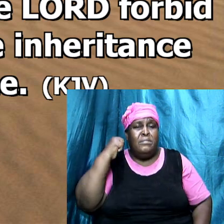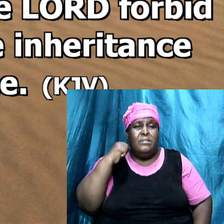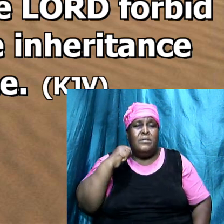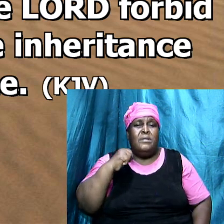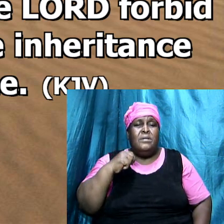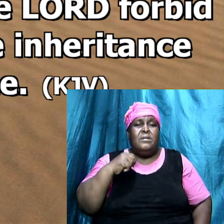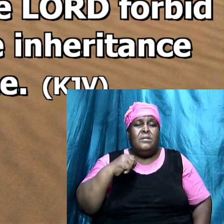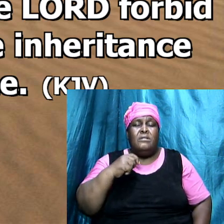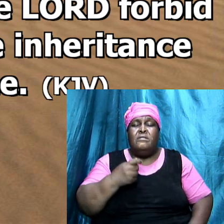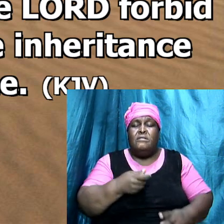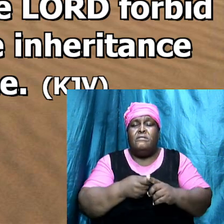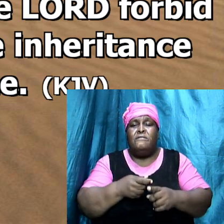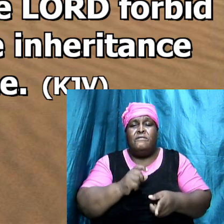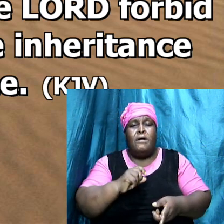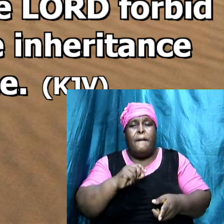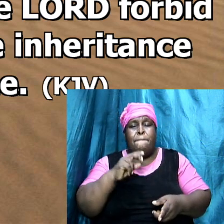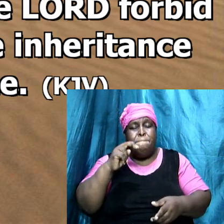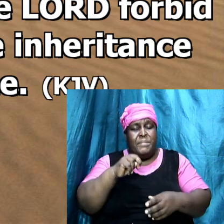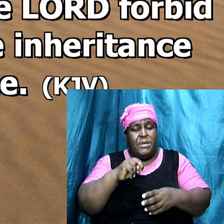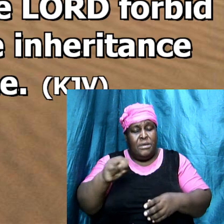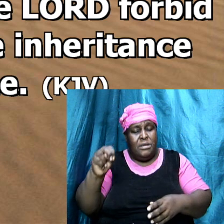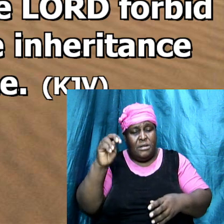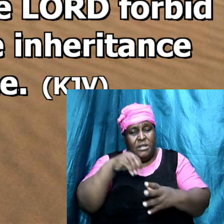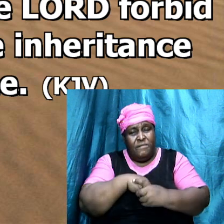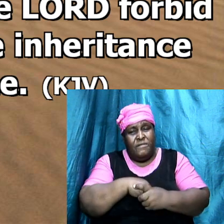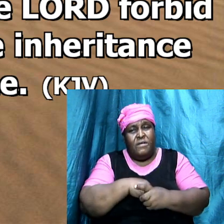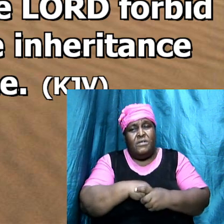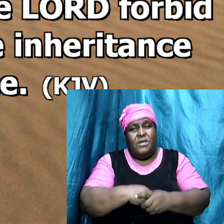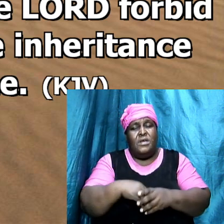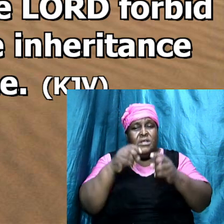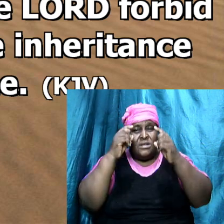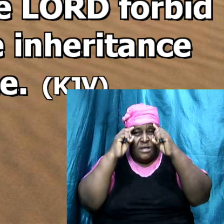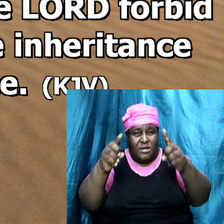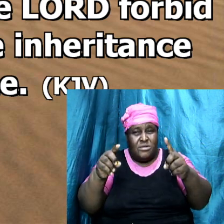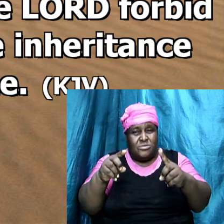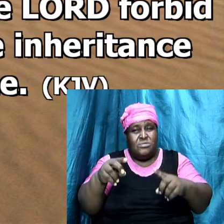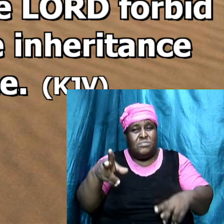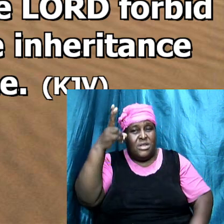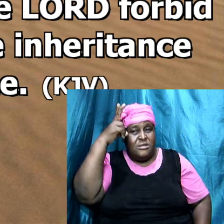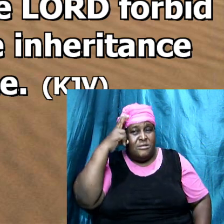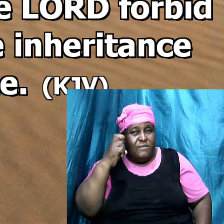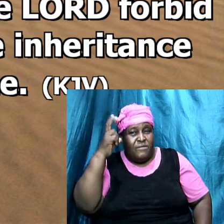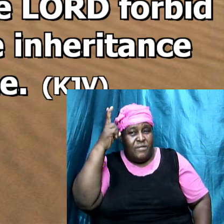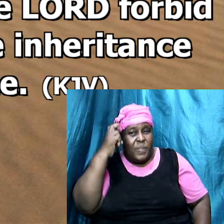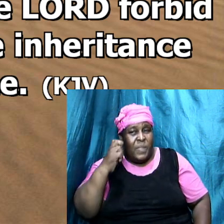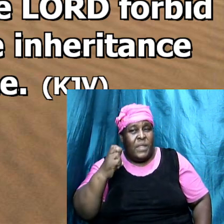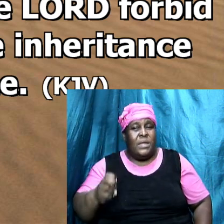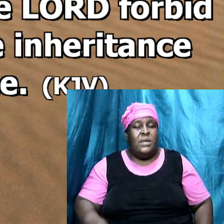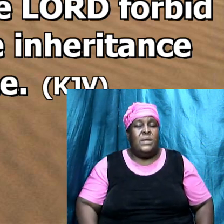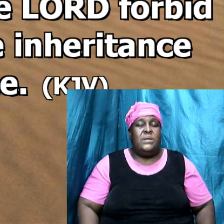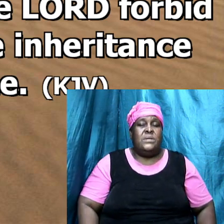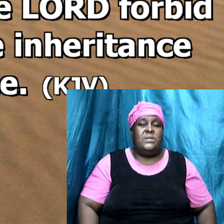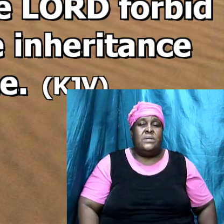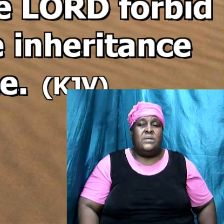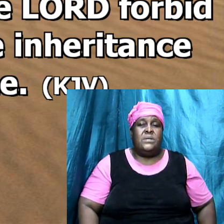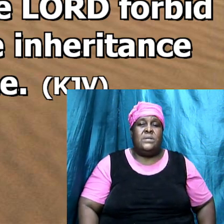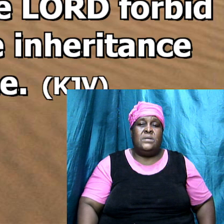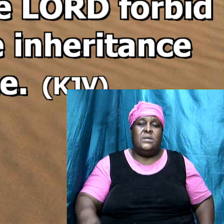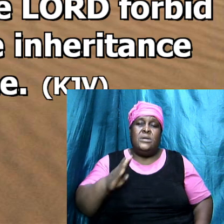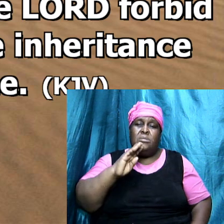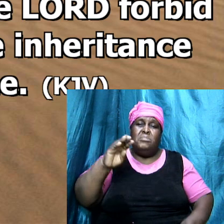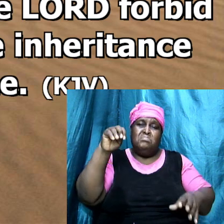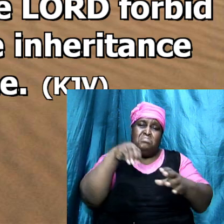from being involved in the doctrine of Balaam from being involved in the doctrine of Nicolation from being